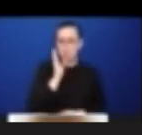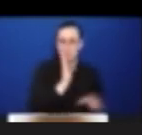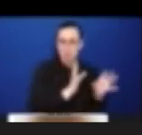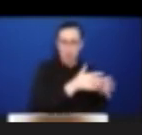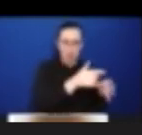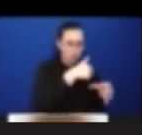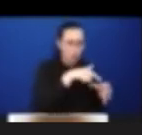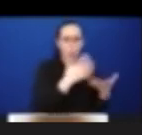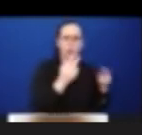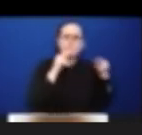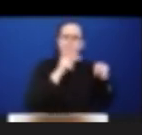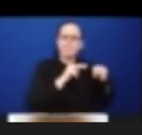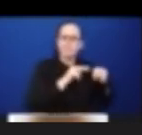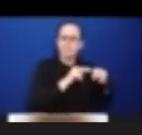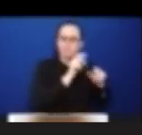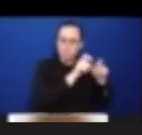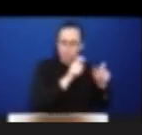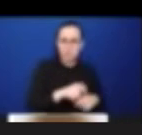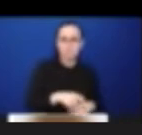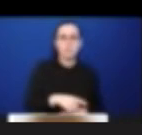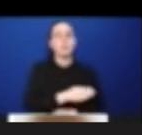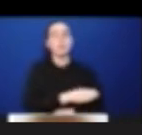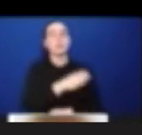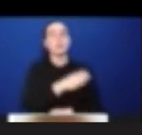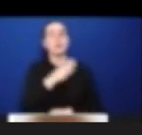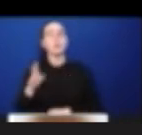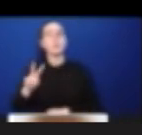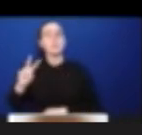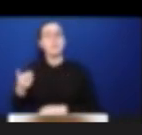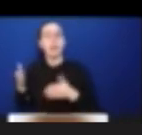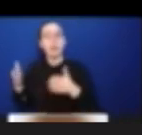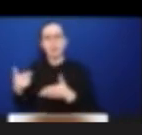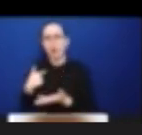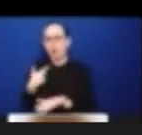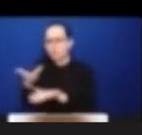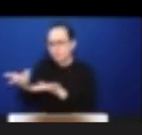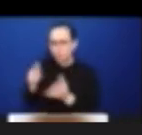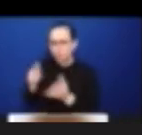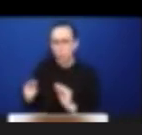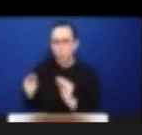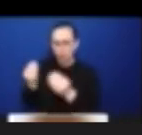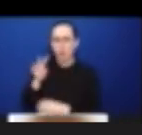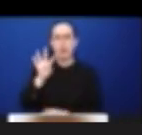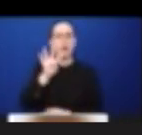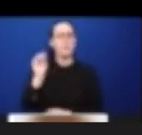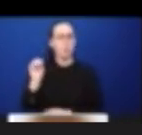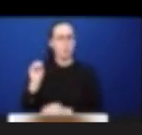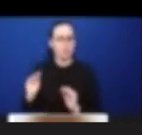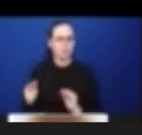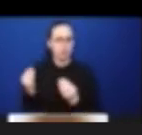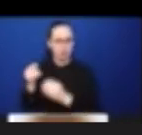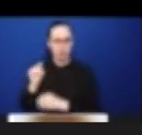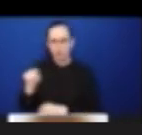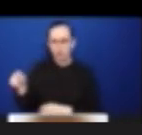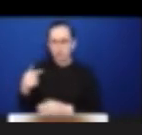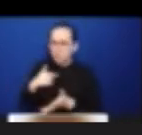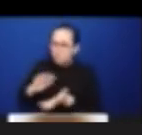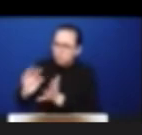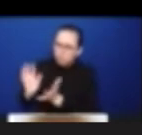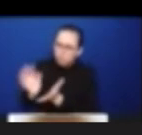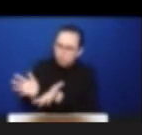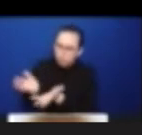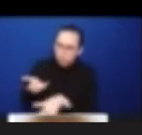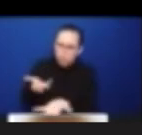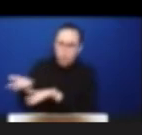we captured the experiences of youth, again, 40 youth who were recruited to various social media platforms like Facebook and